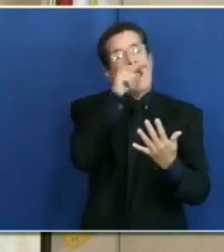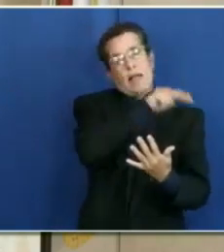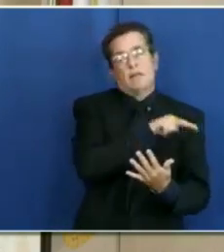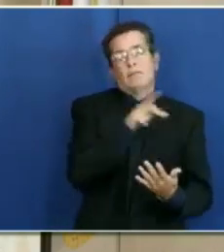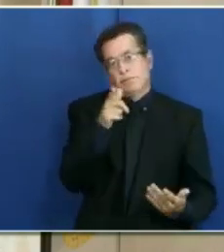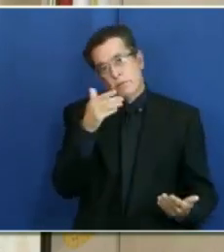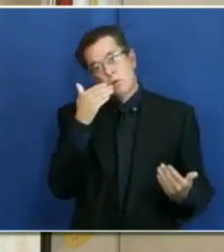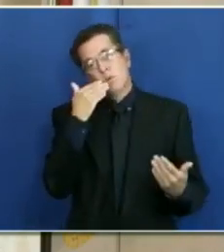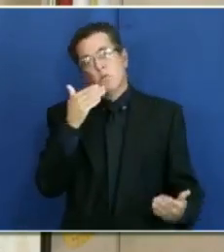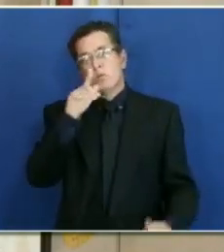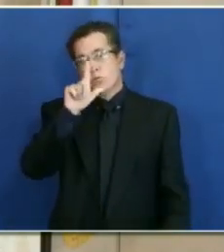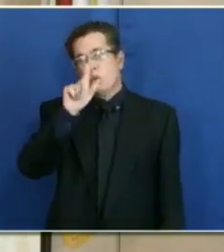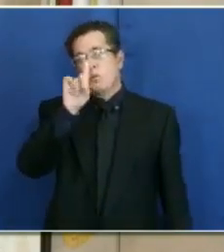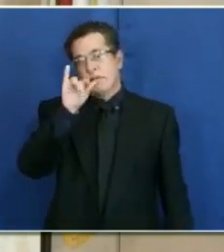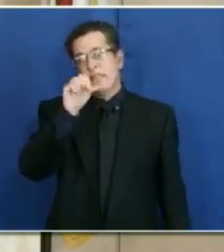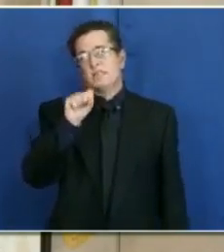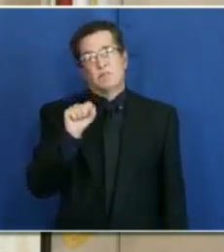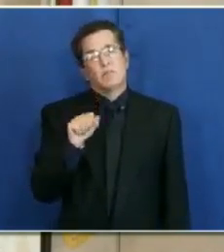Thank you very much.